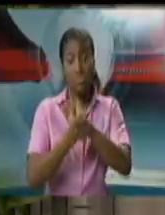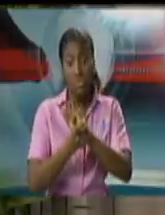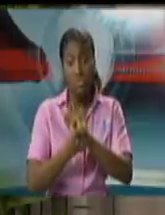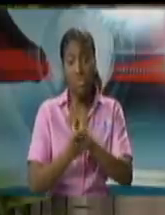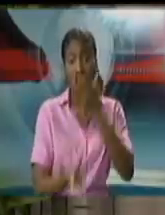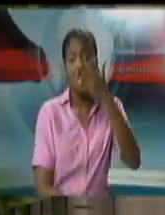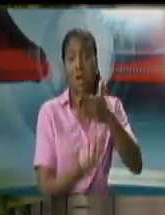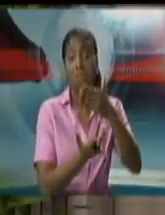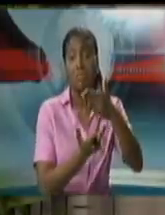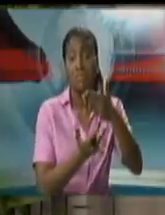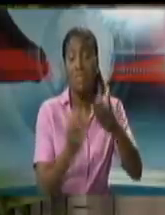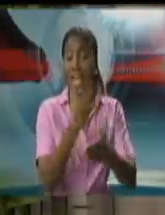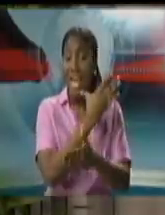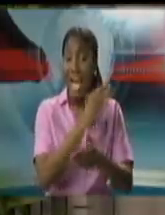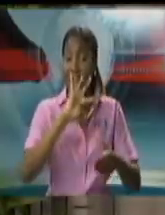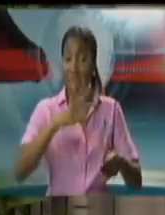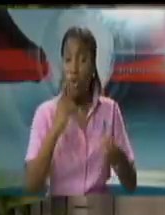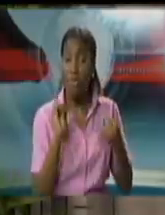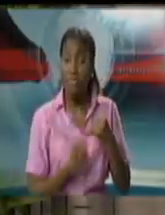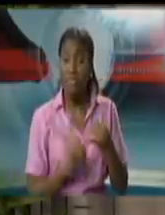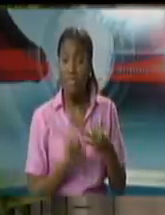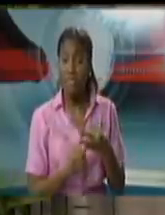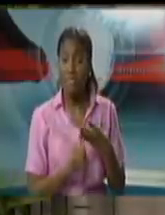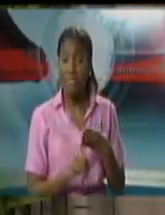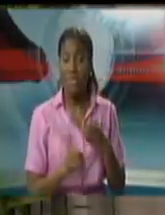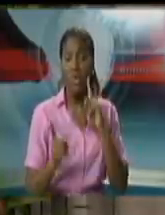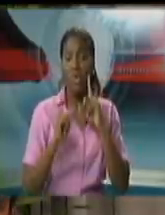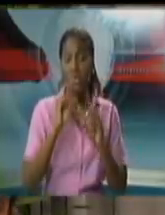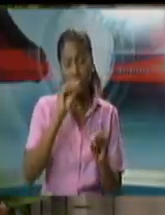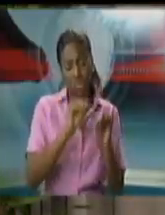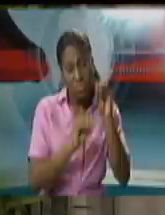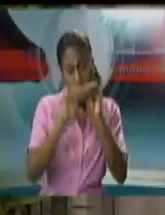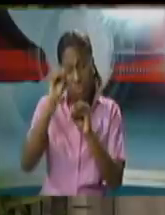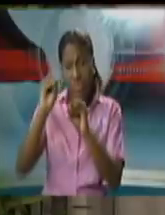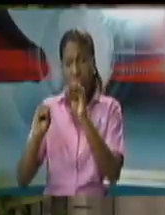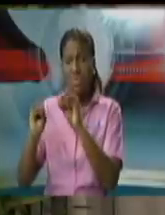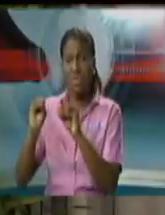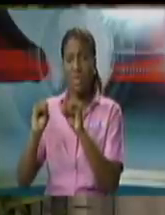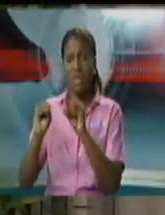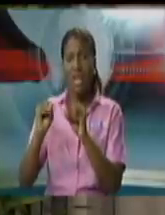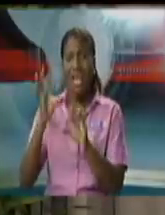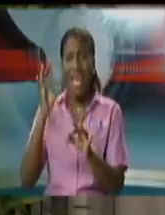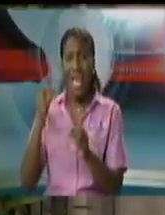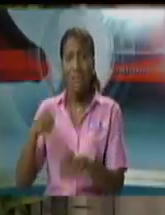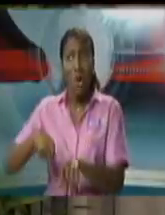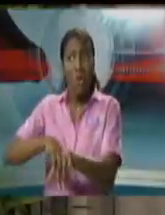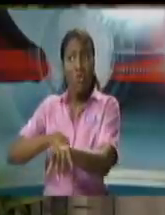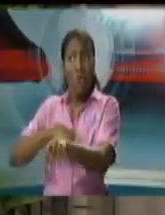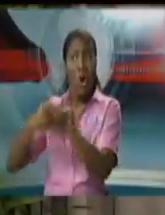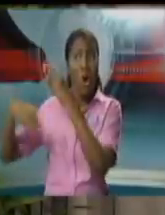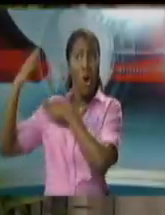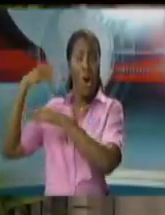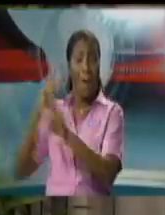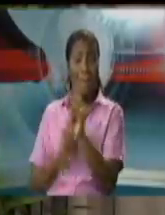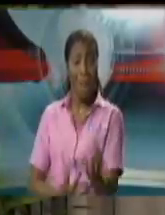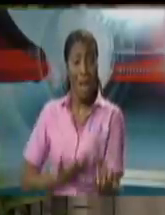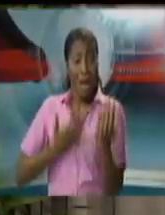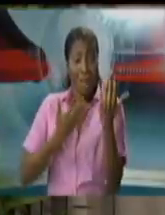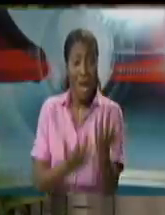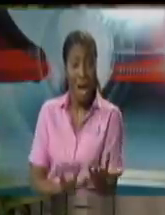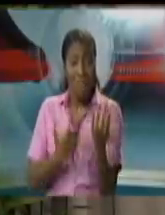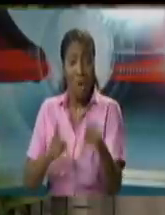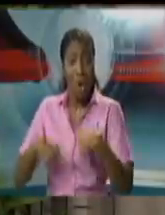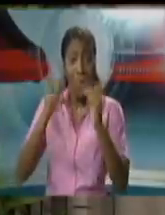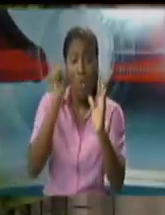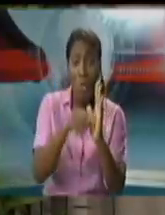importantly is to consider some of the amendments to remove backlog and structures some time sensitive matters for instance the